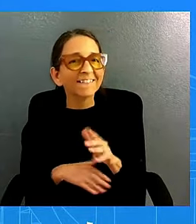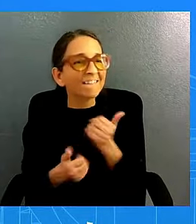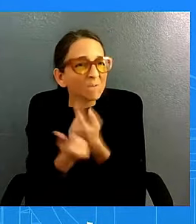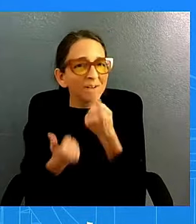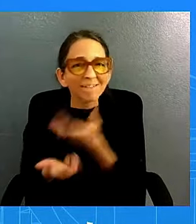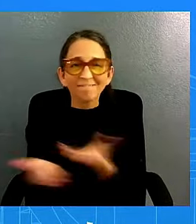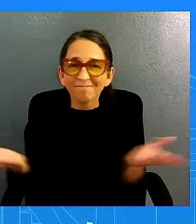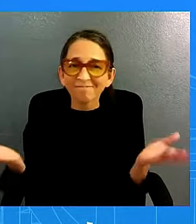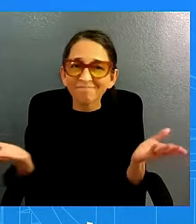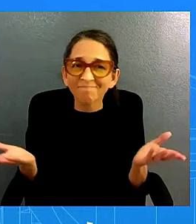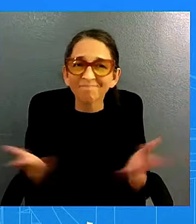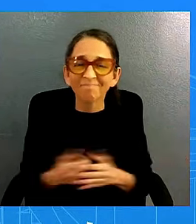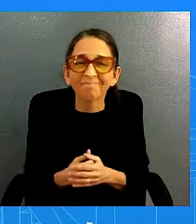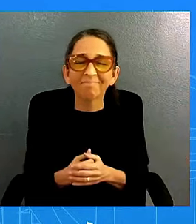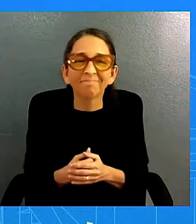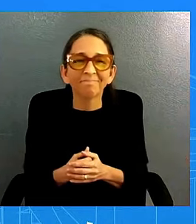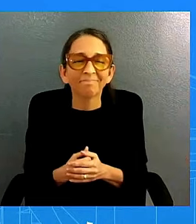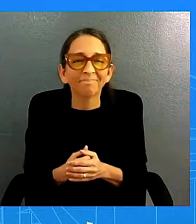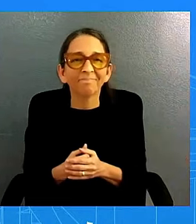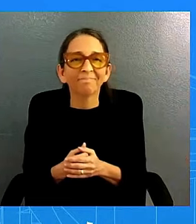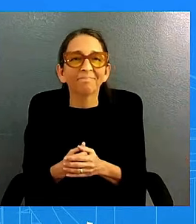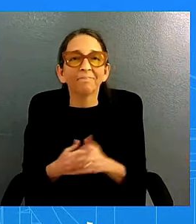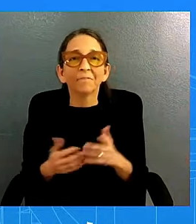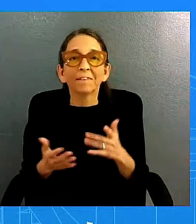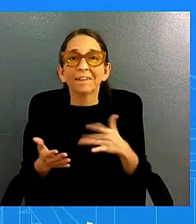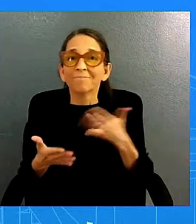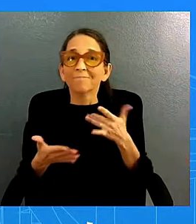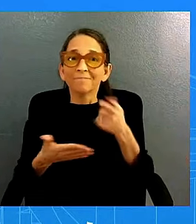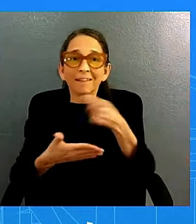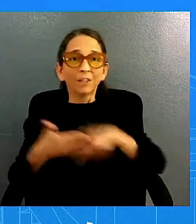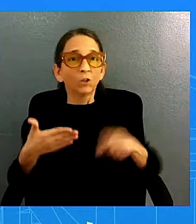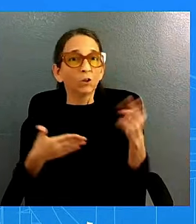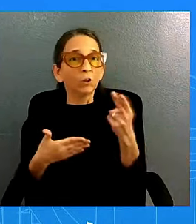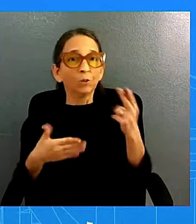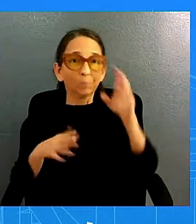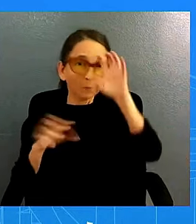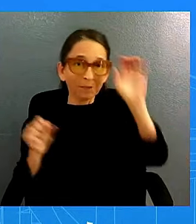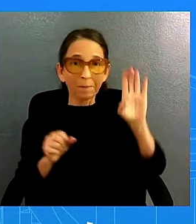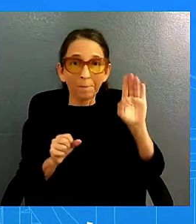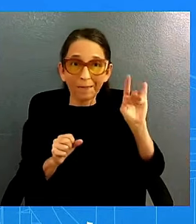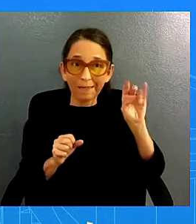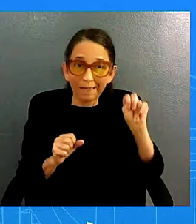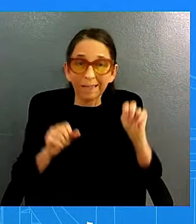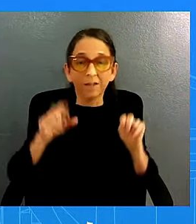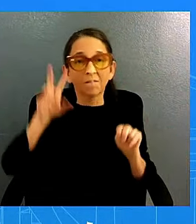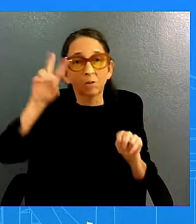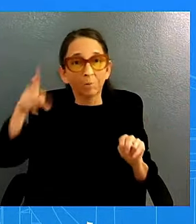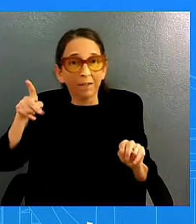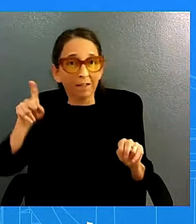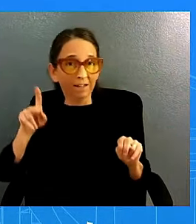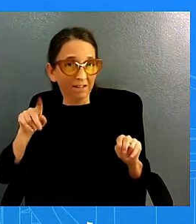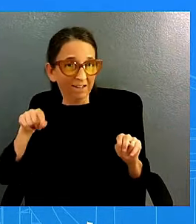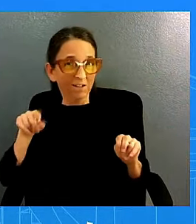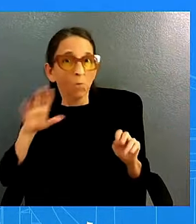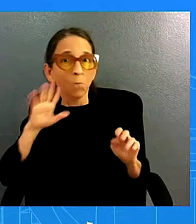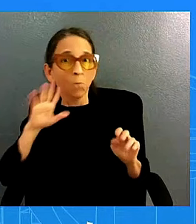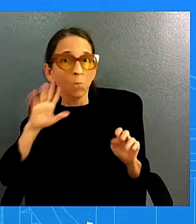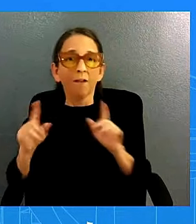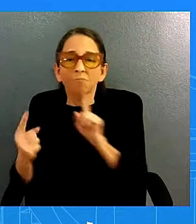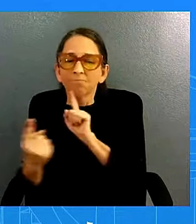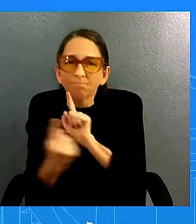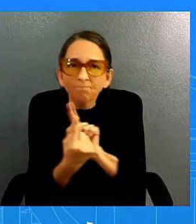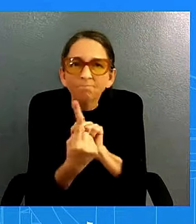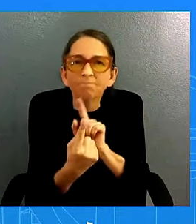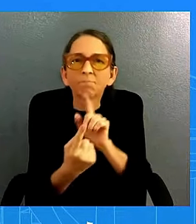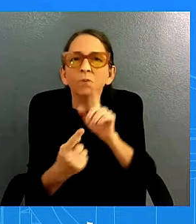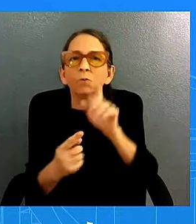so next thursday president biden and vice president harris will separately meet with president zielinski of ukraine at the white